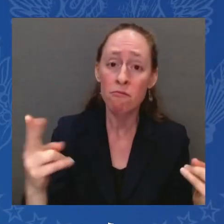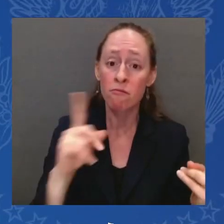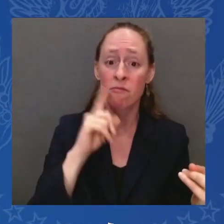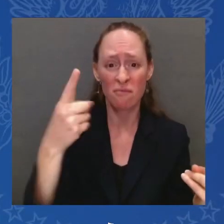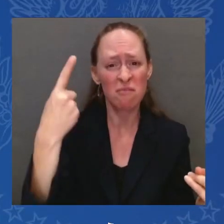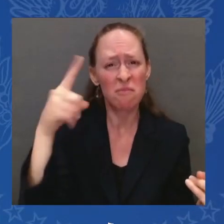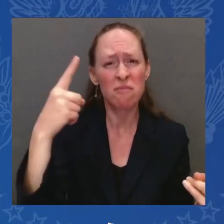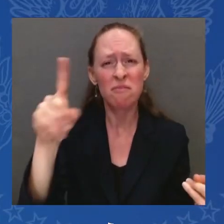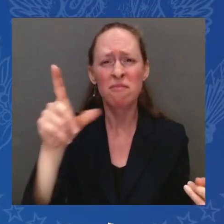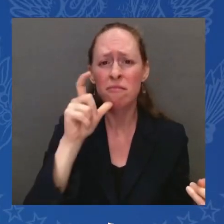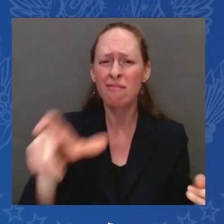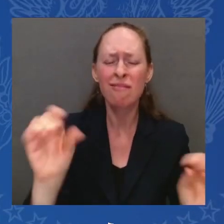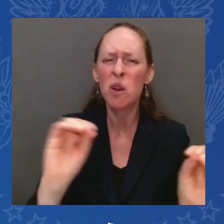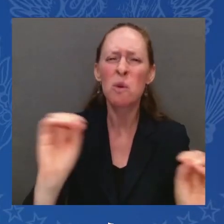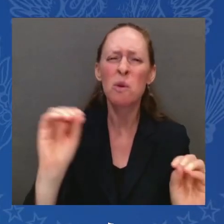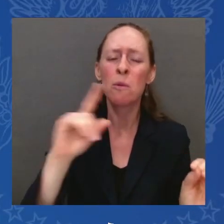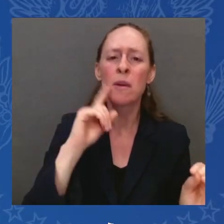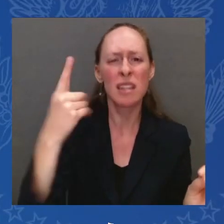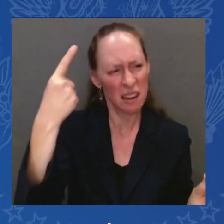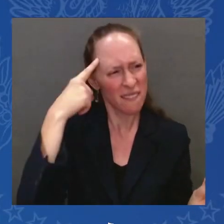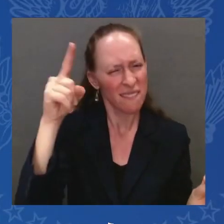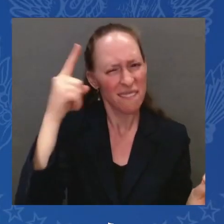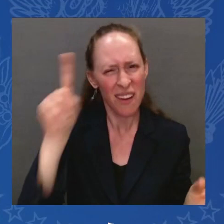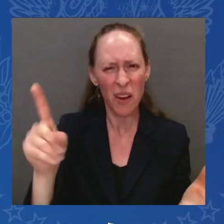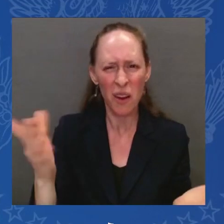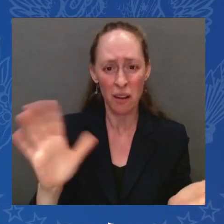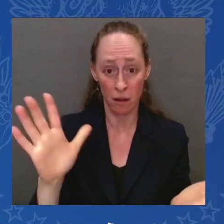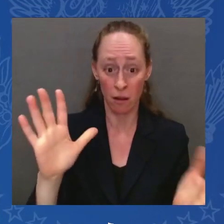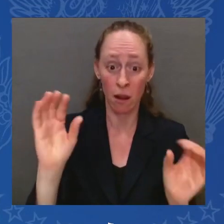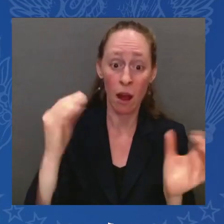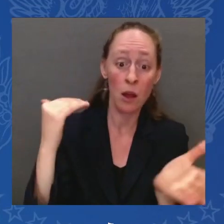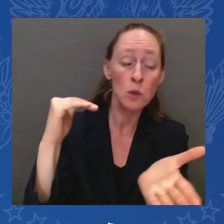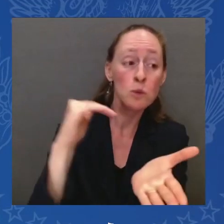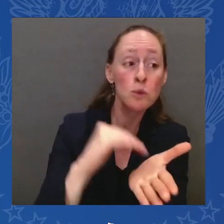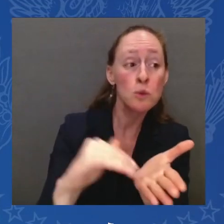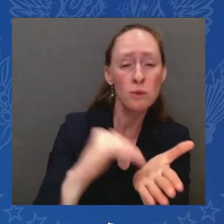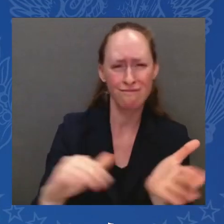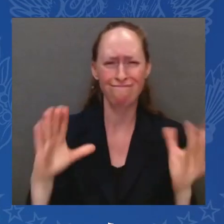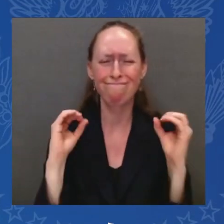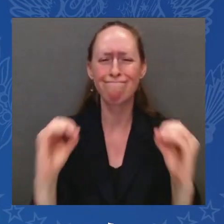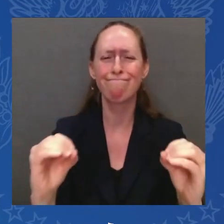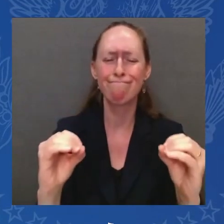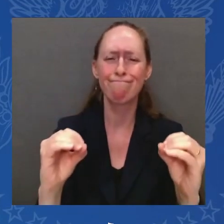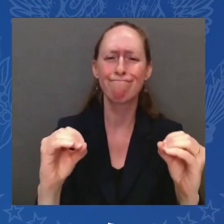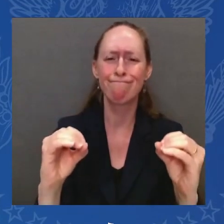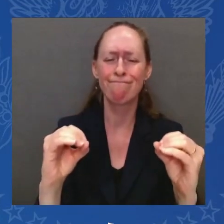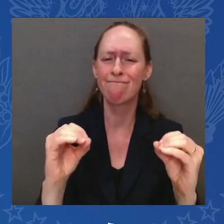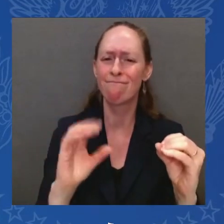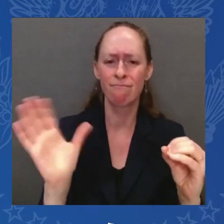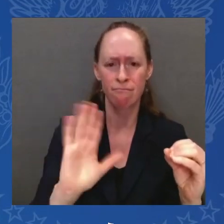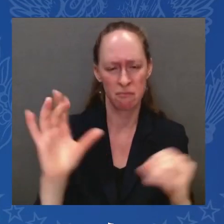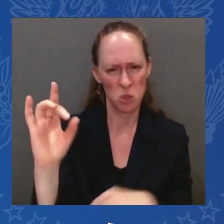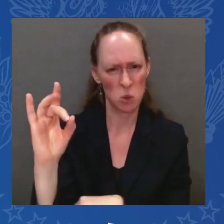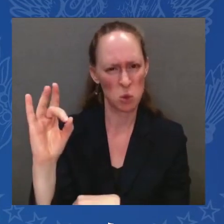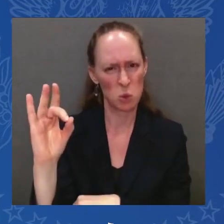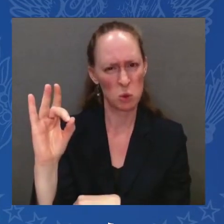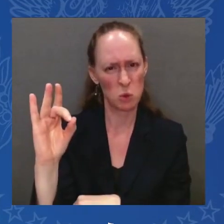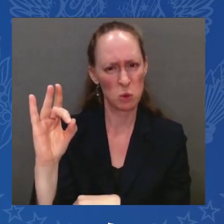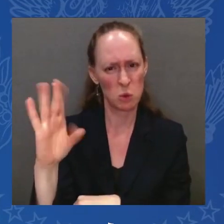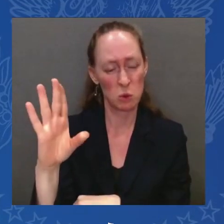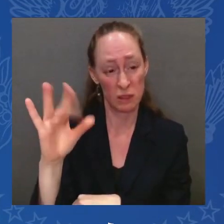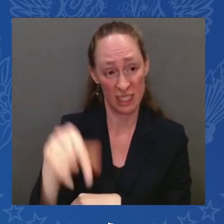images that we saw will be seared in our brains forever. Rockets falling on cities.